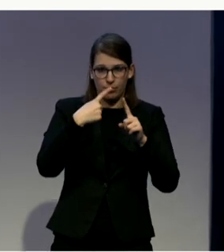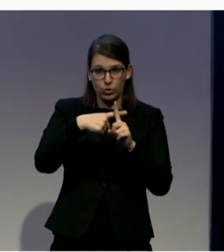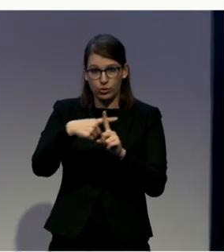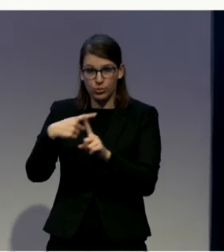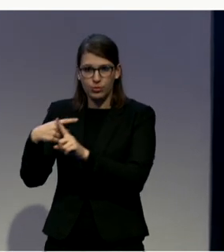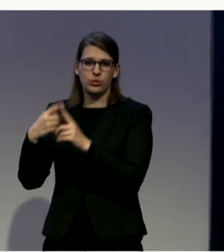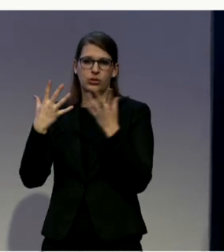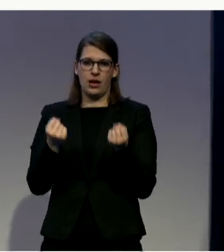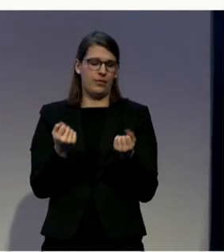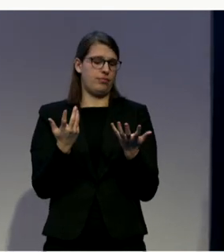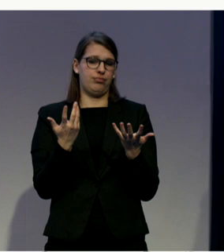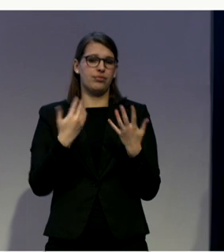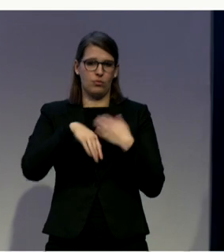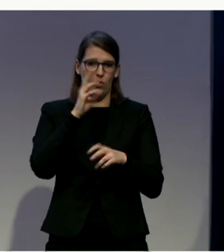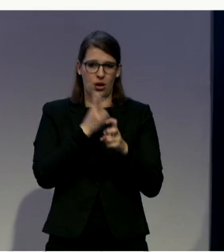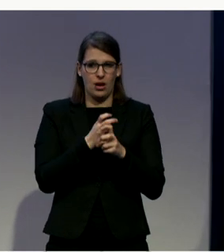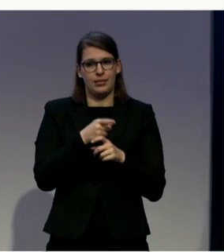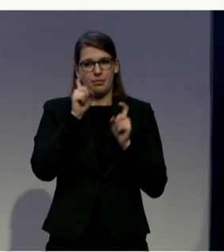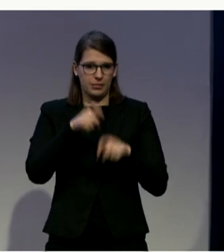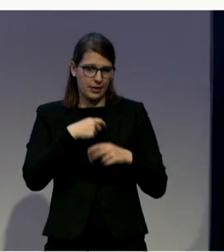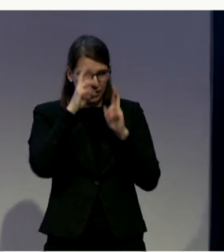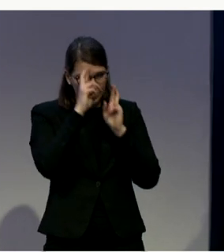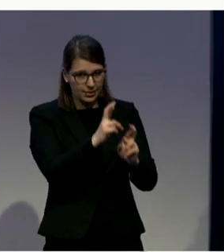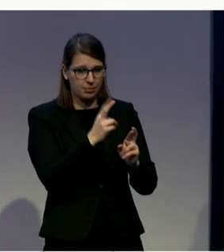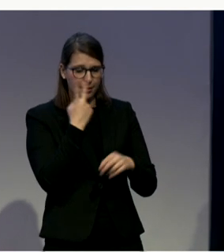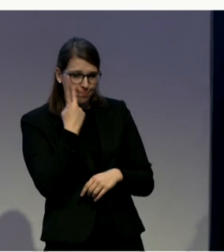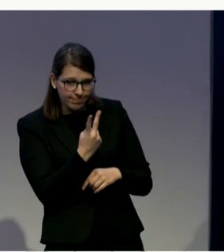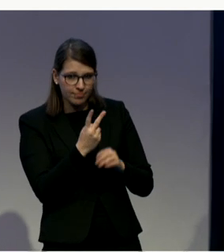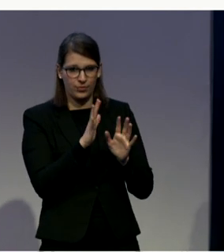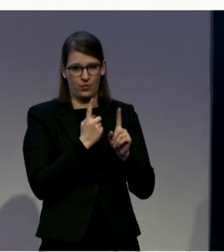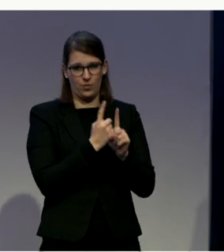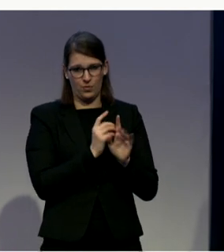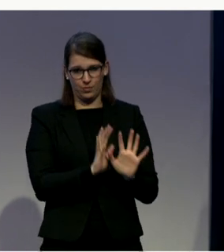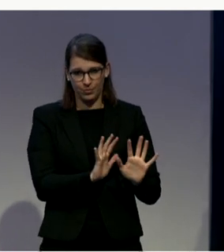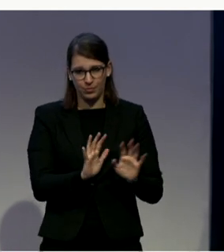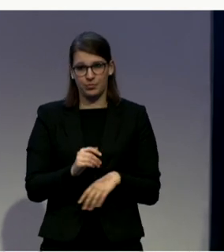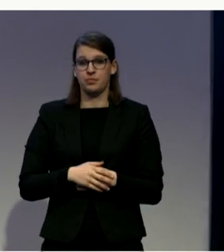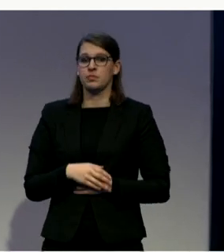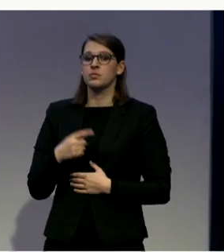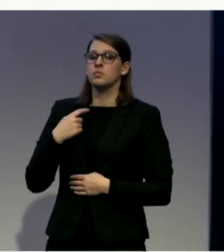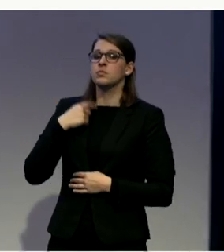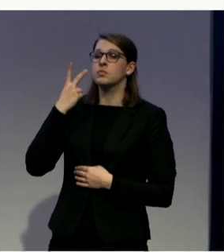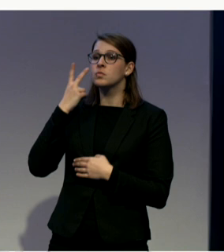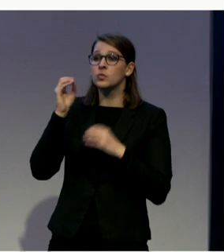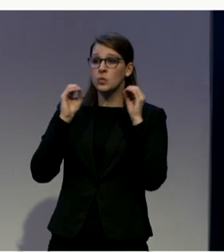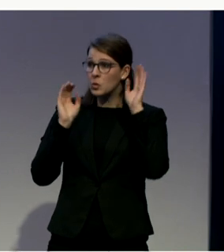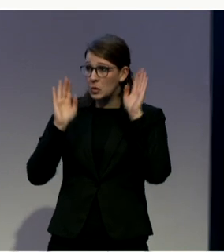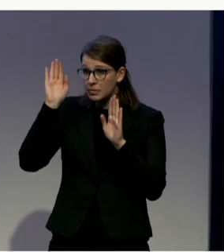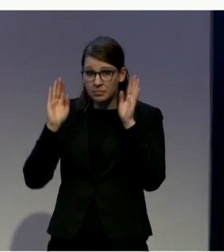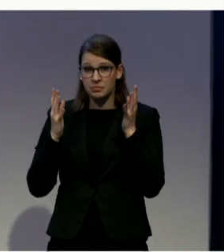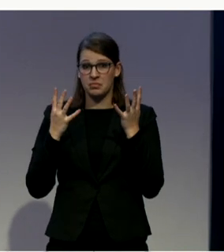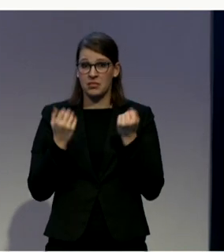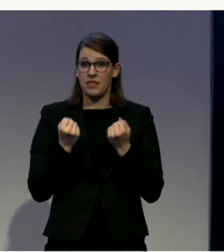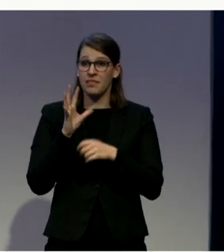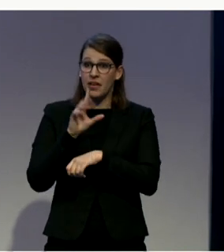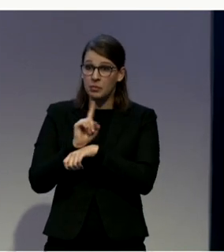don't see another hand up. So for our final five minutes, I would like to ask each of you if you could give us